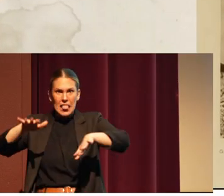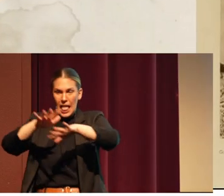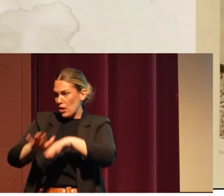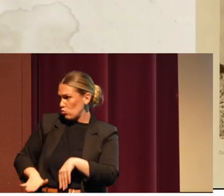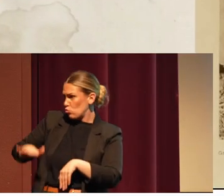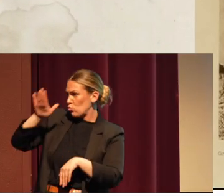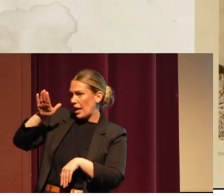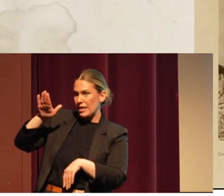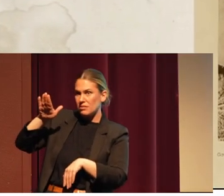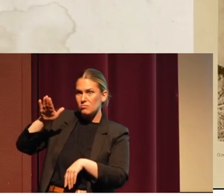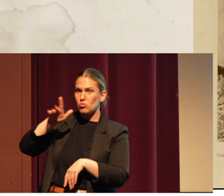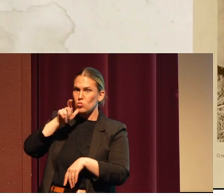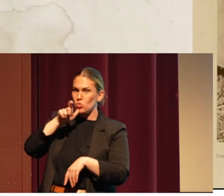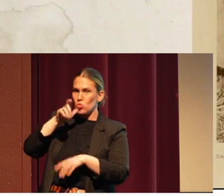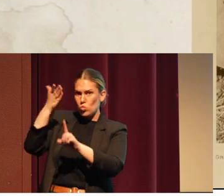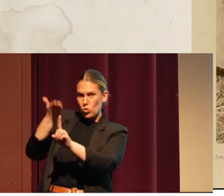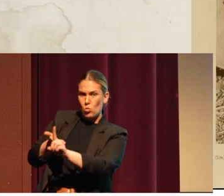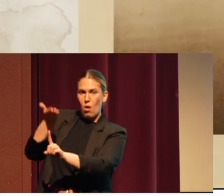be who you are.